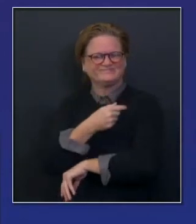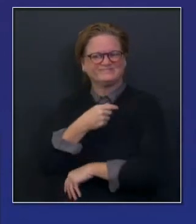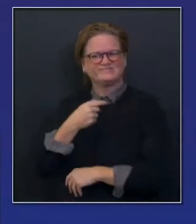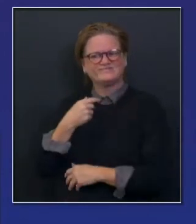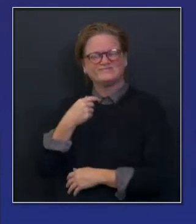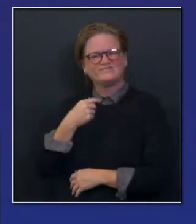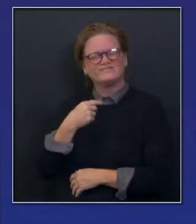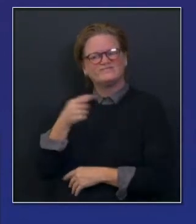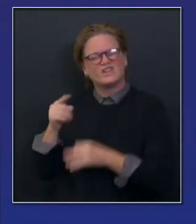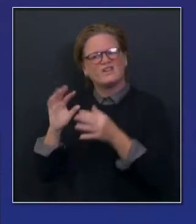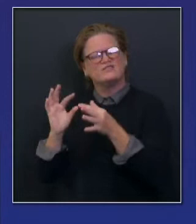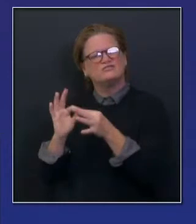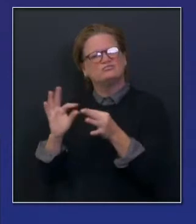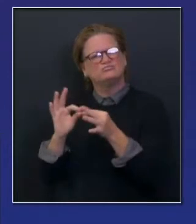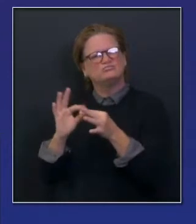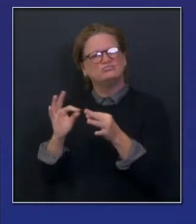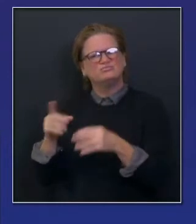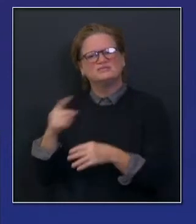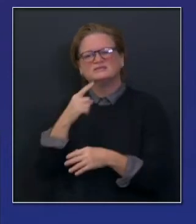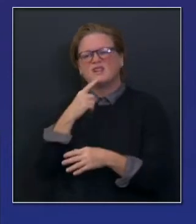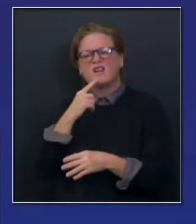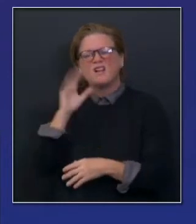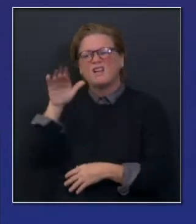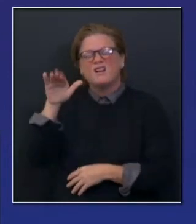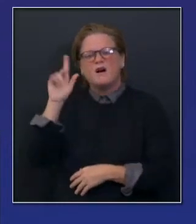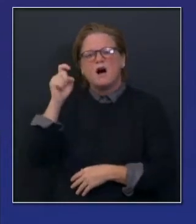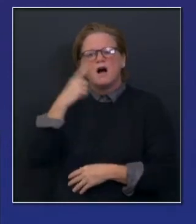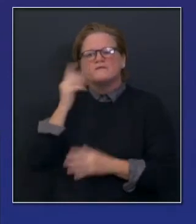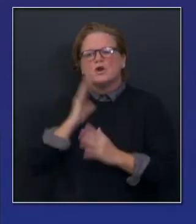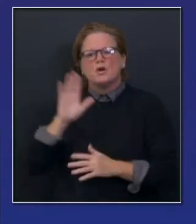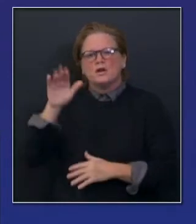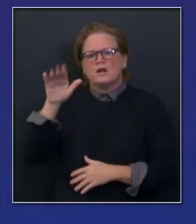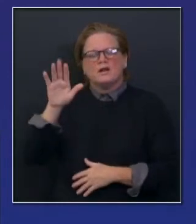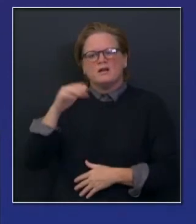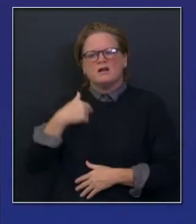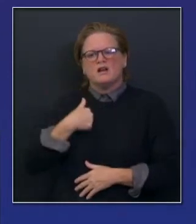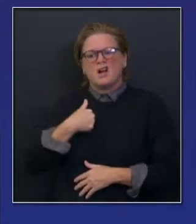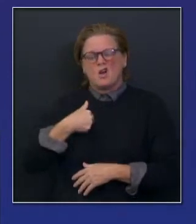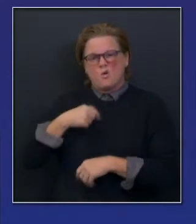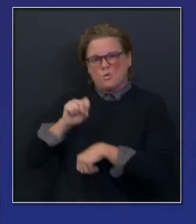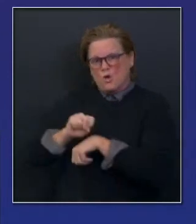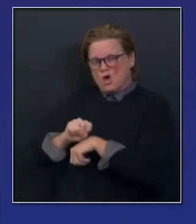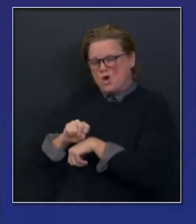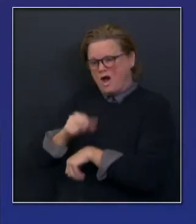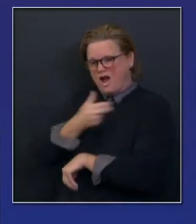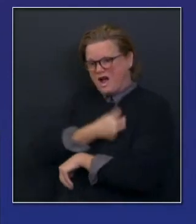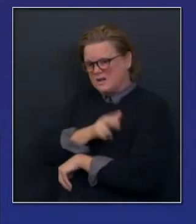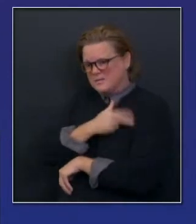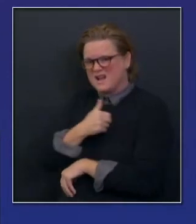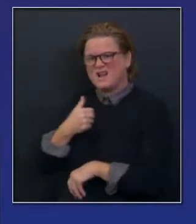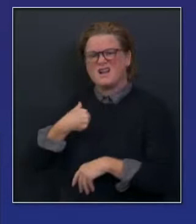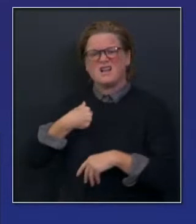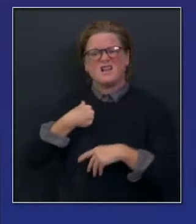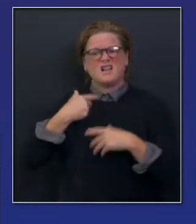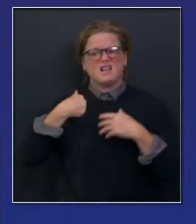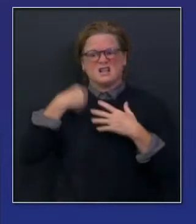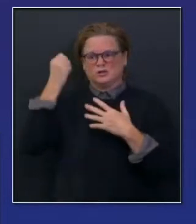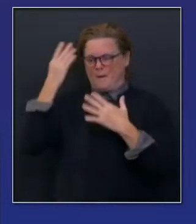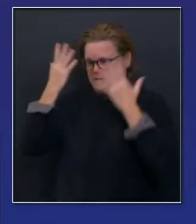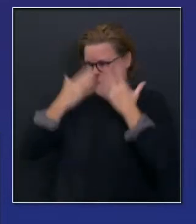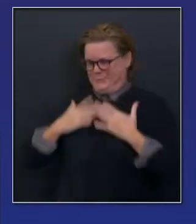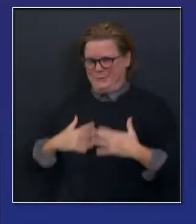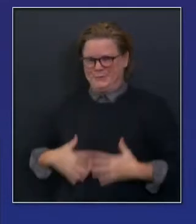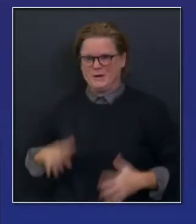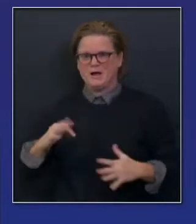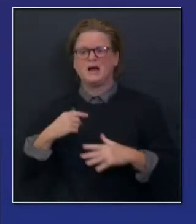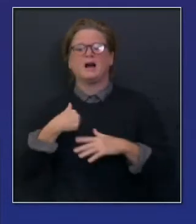because I was taking a shower before I went home, took a shower when I got home. I was so worried, I had a separate entrance, one of the nurses said, I've